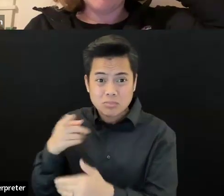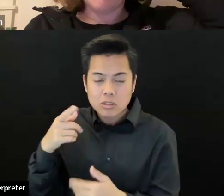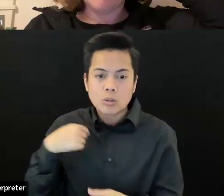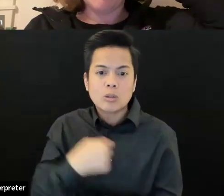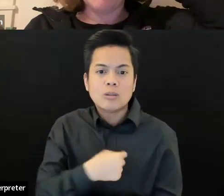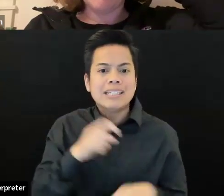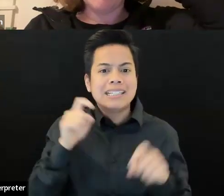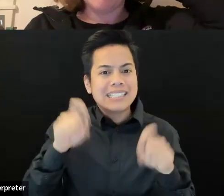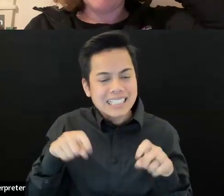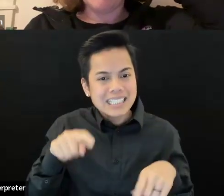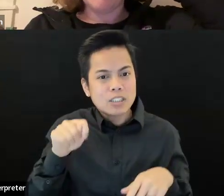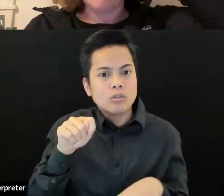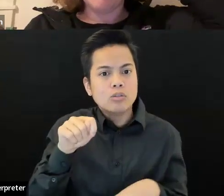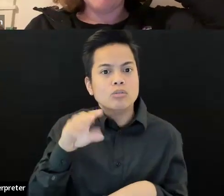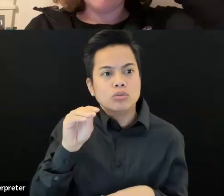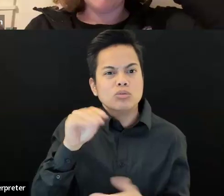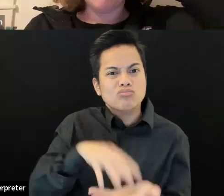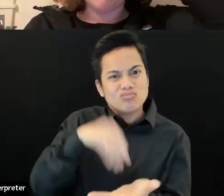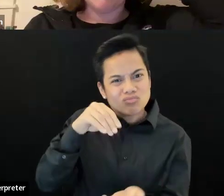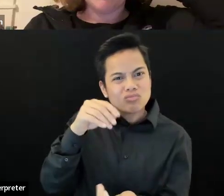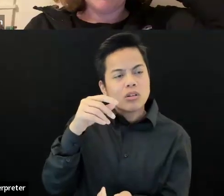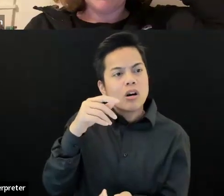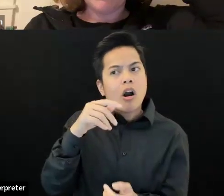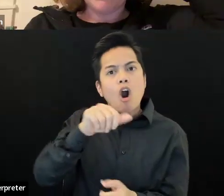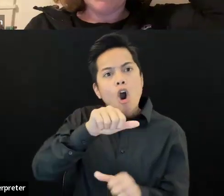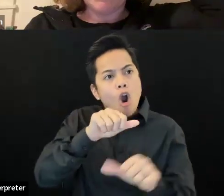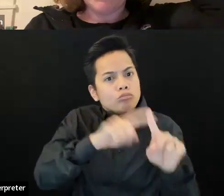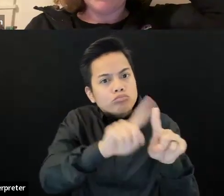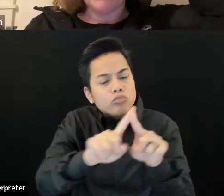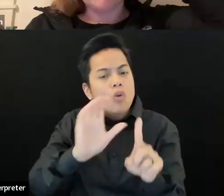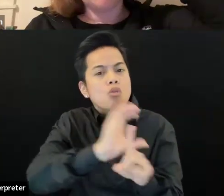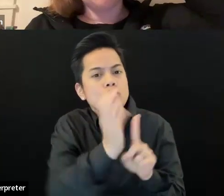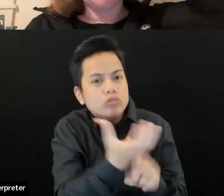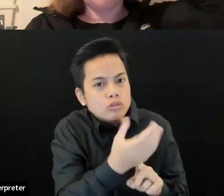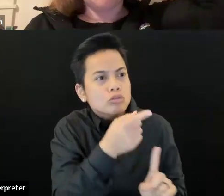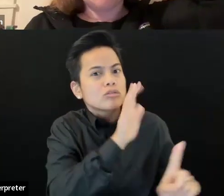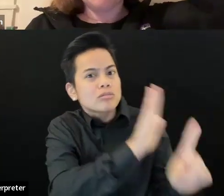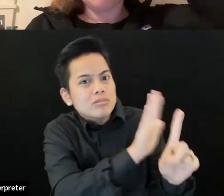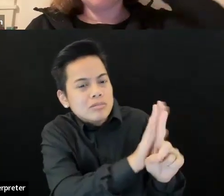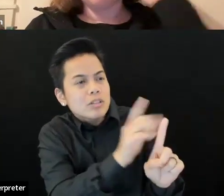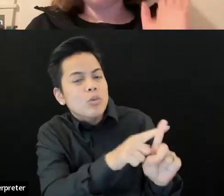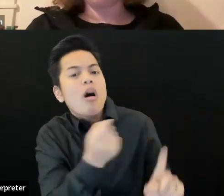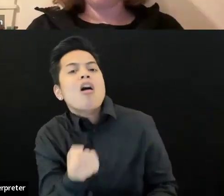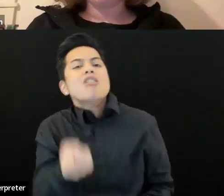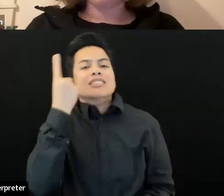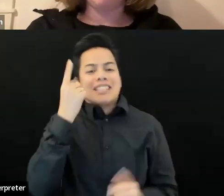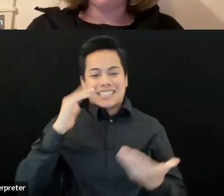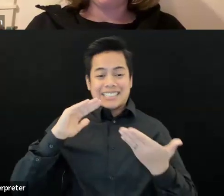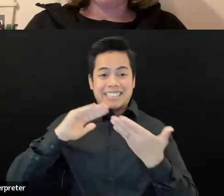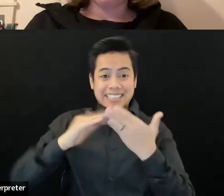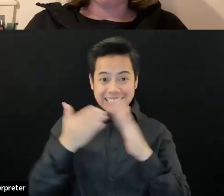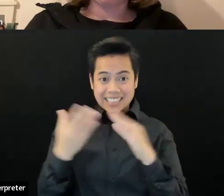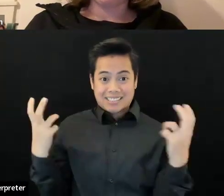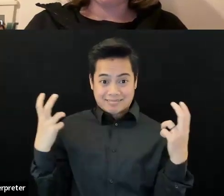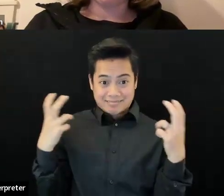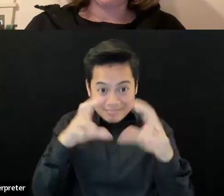just because we have that city funding start that we don't assume that that's always going to be there, especially in San Francisco where